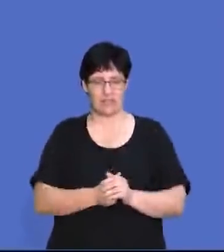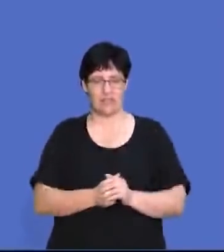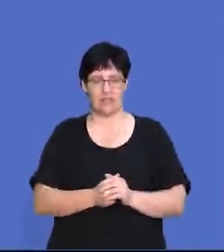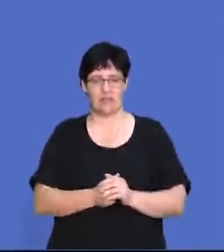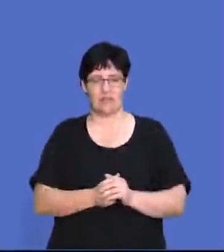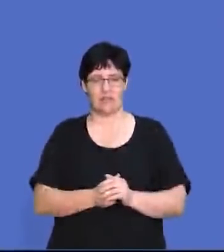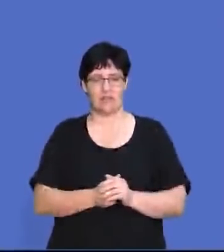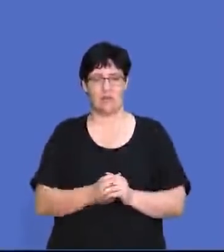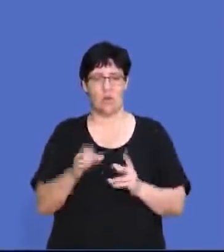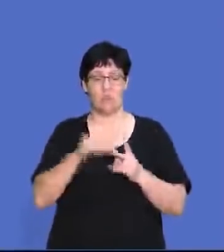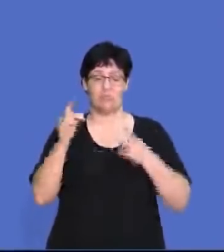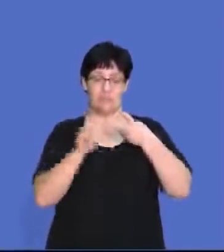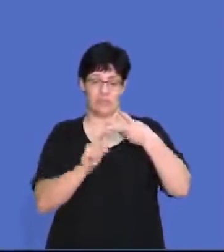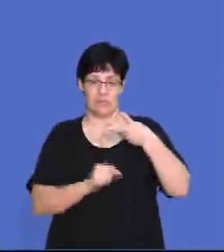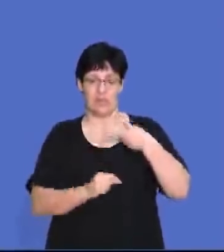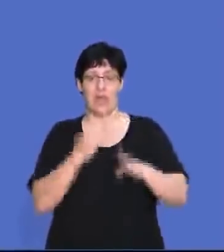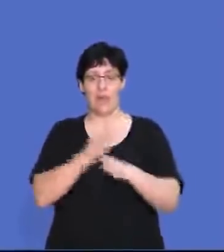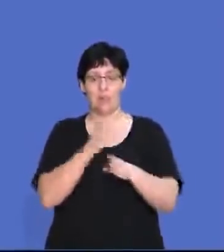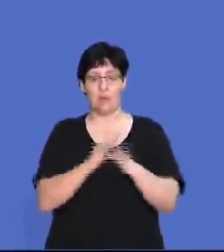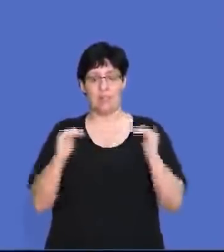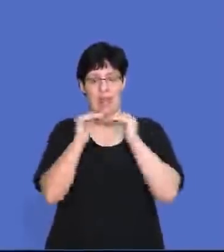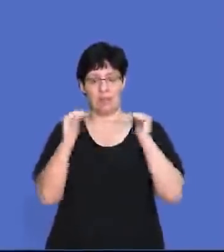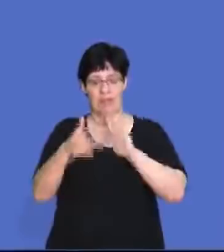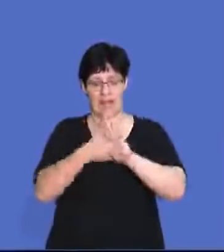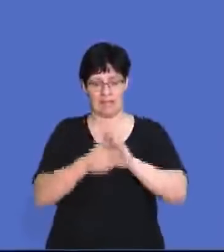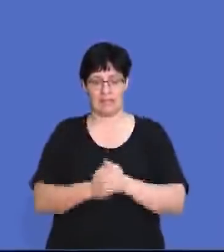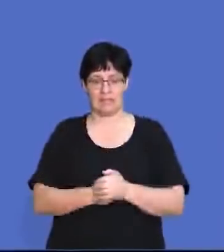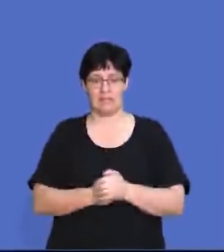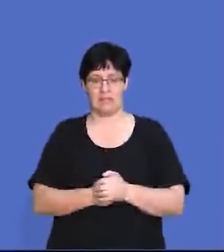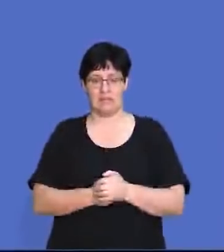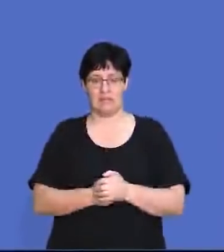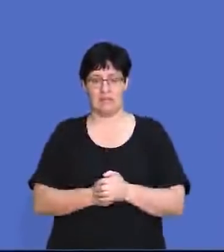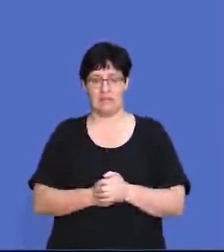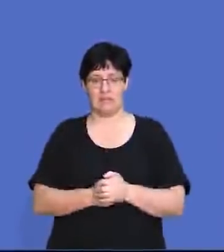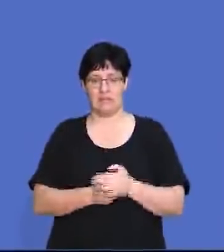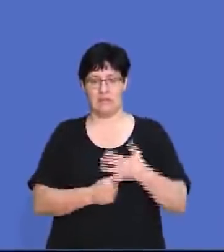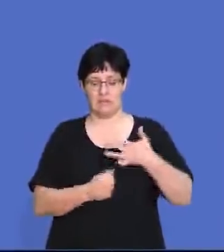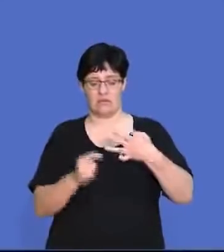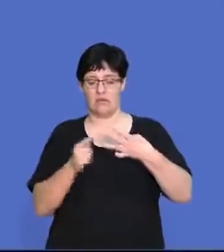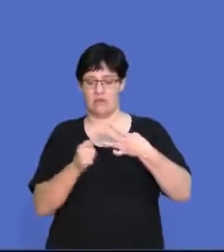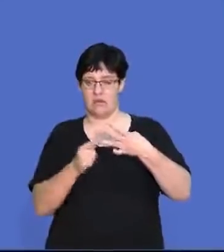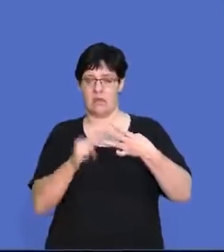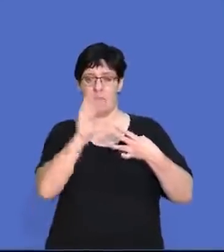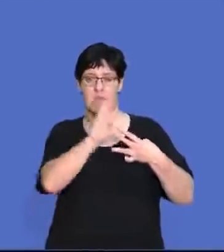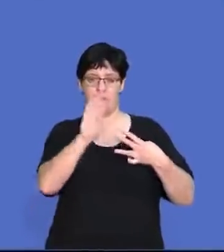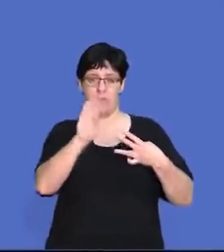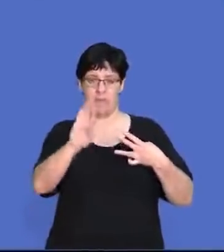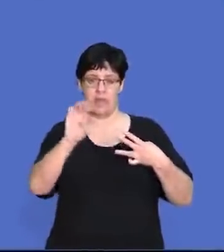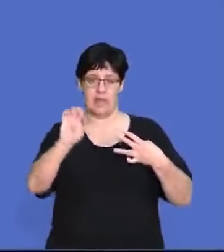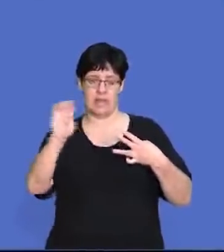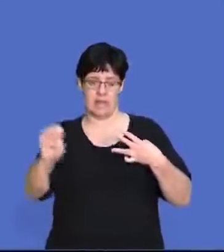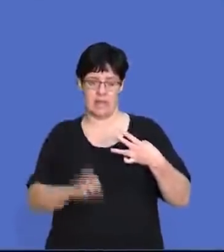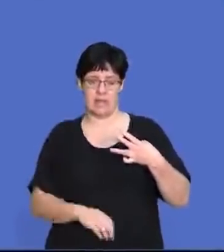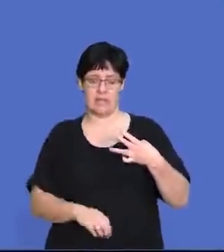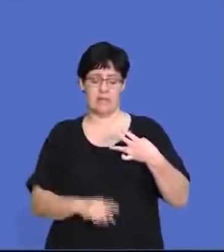Act. Option B is the Employment Equity Act. Option C is the Broad-based Black